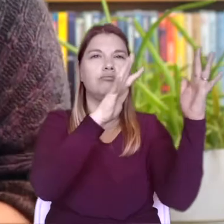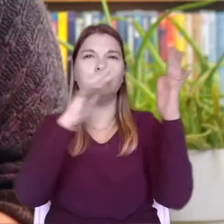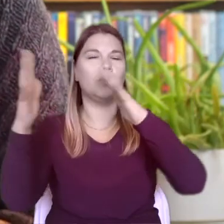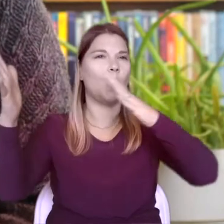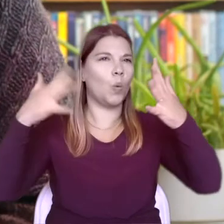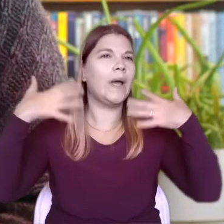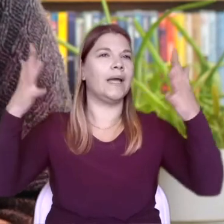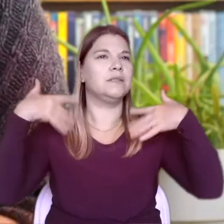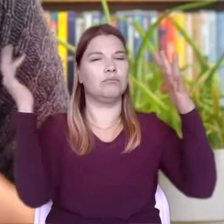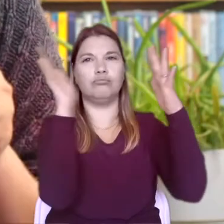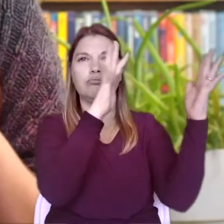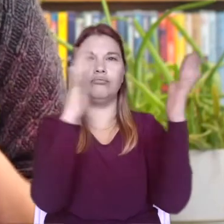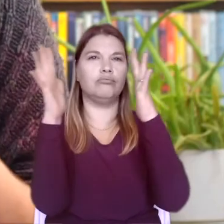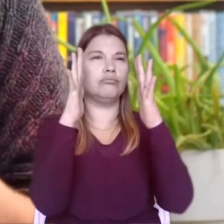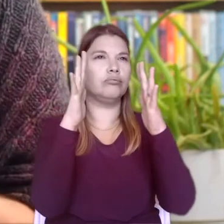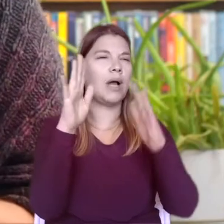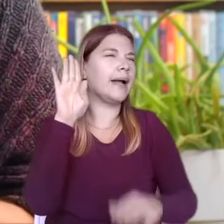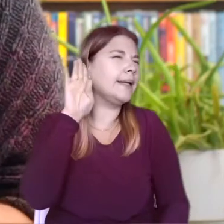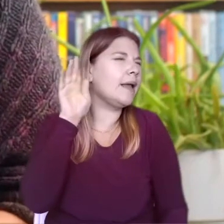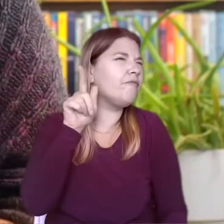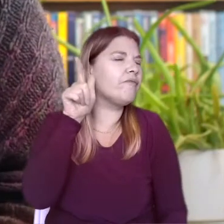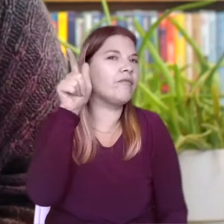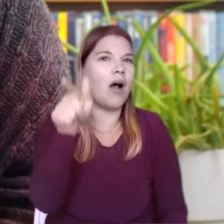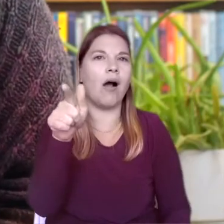In the distance I can hear cars passing by.